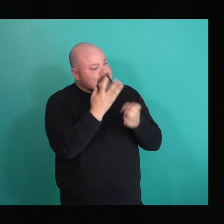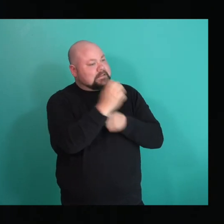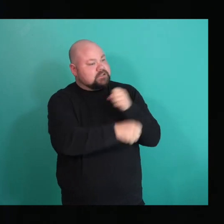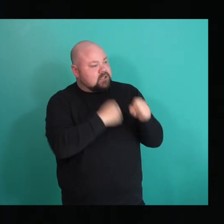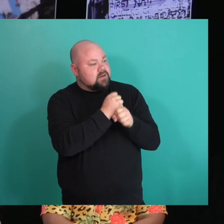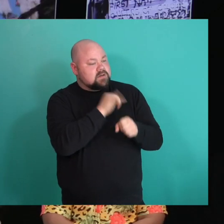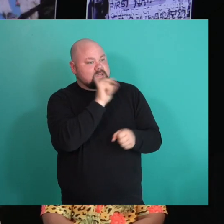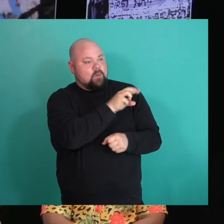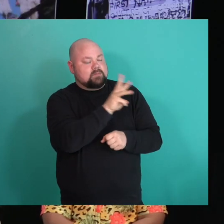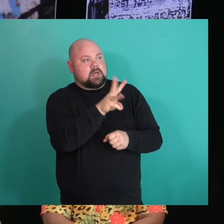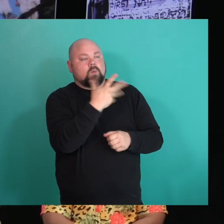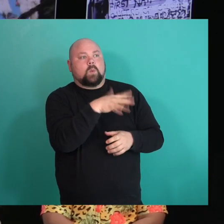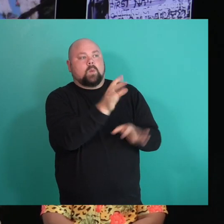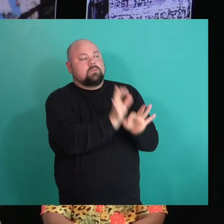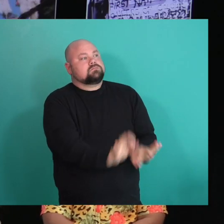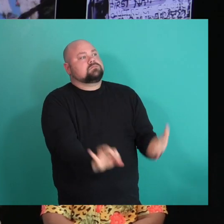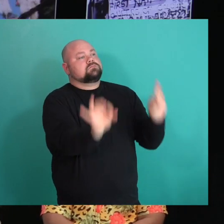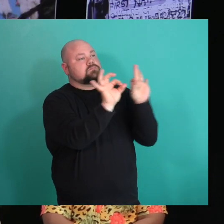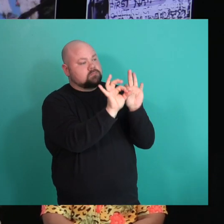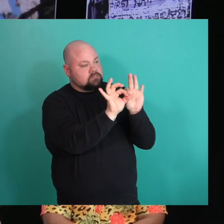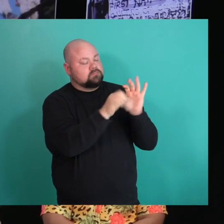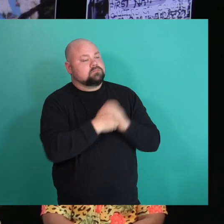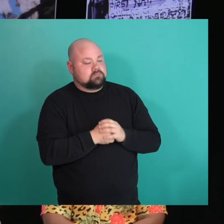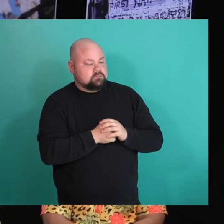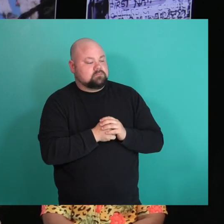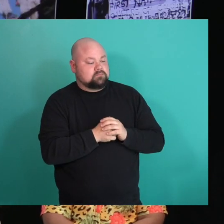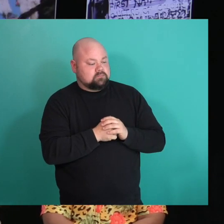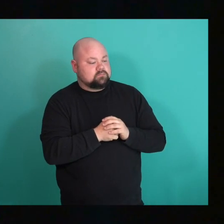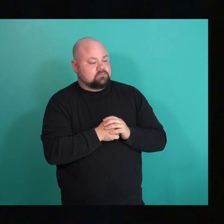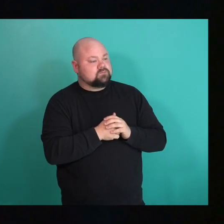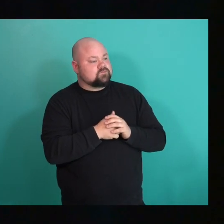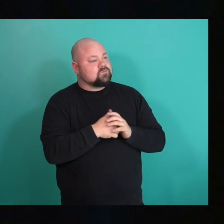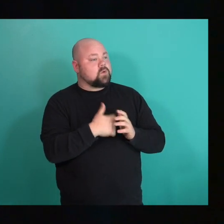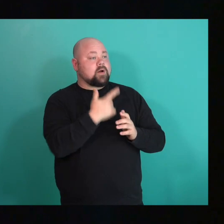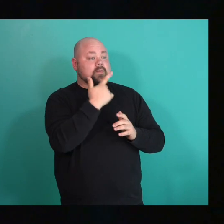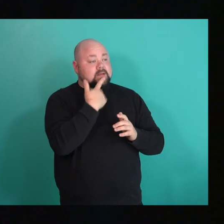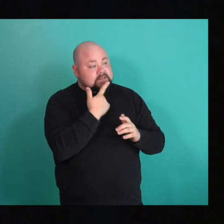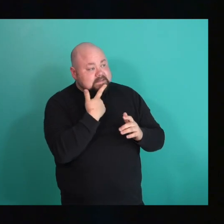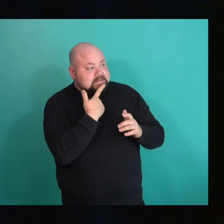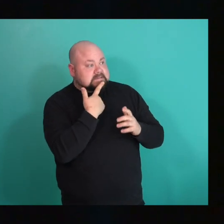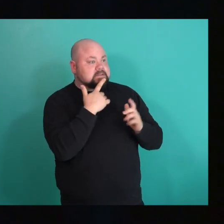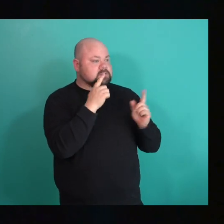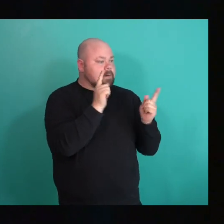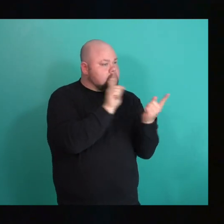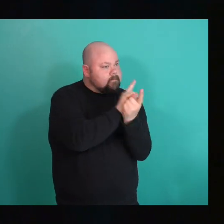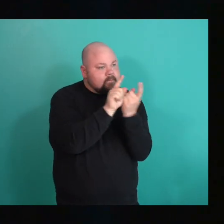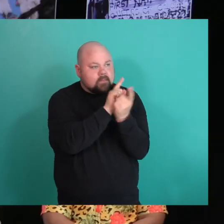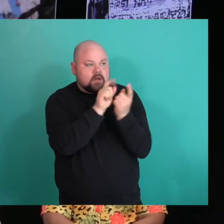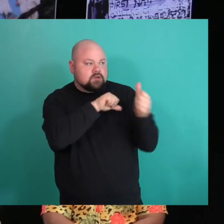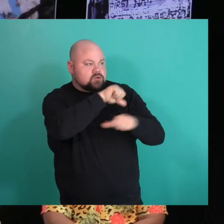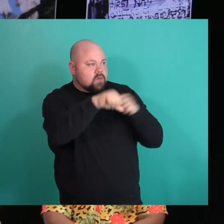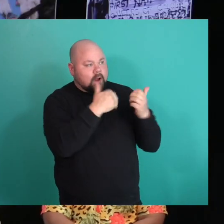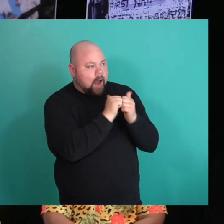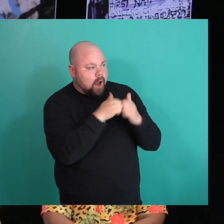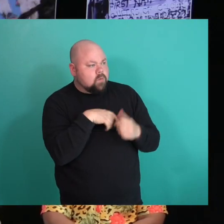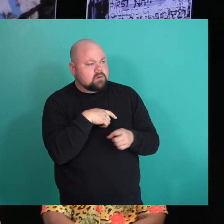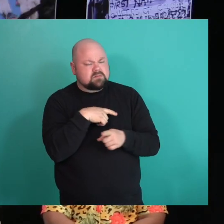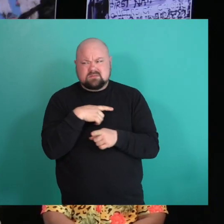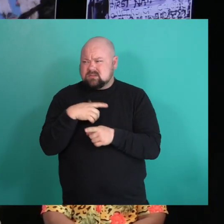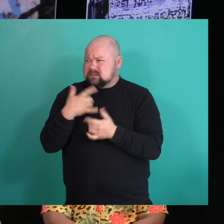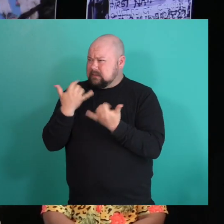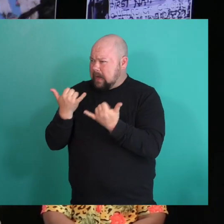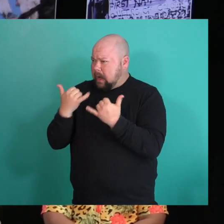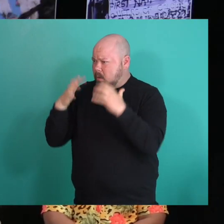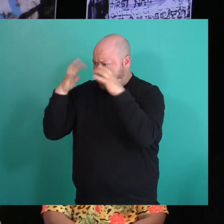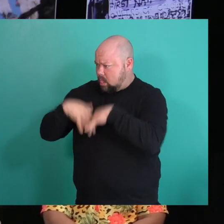crucial, uh, for, for lesbians to meet. it a thing anymore? Is it? I don't, I don't